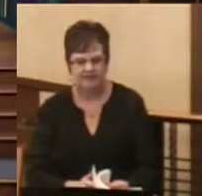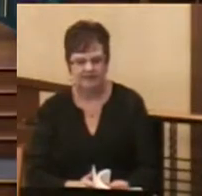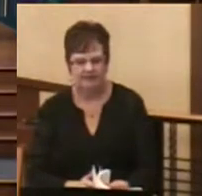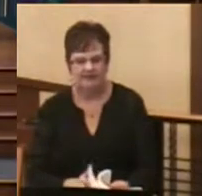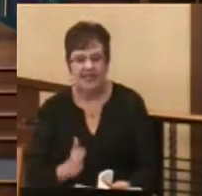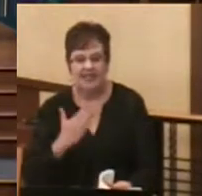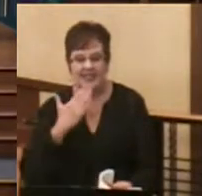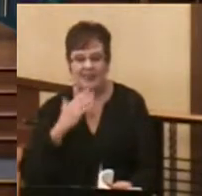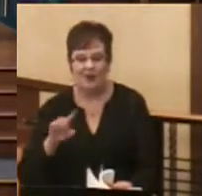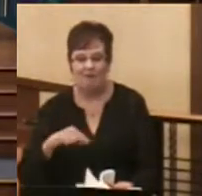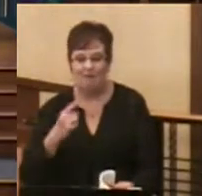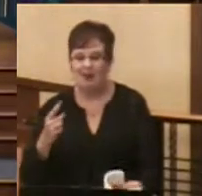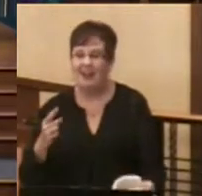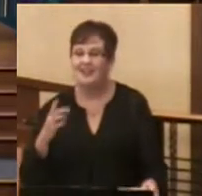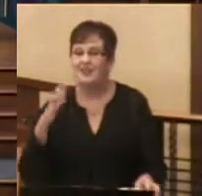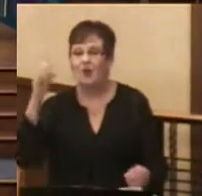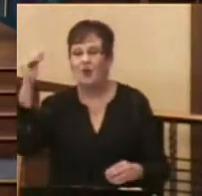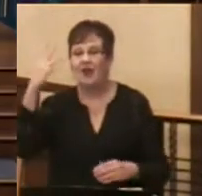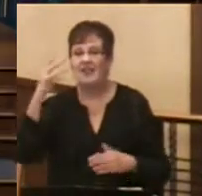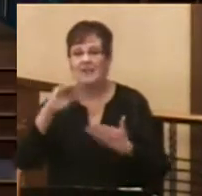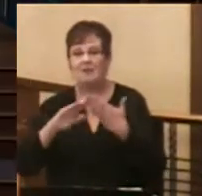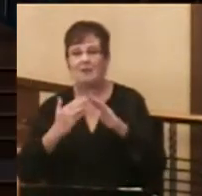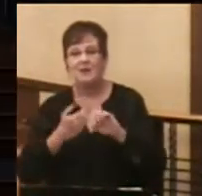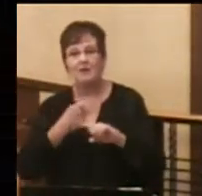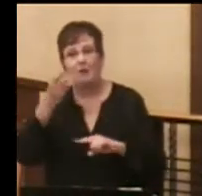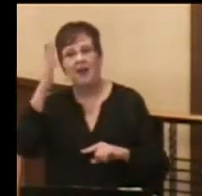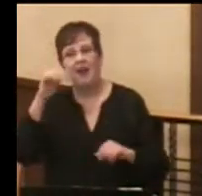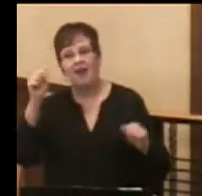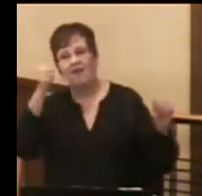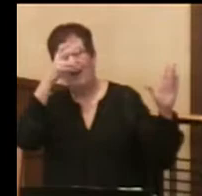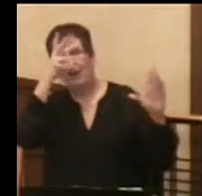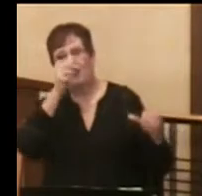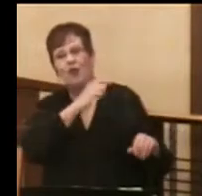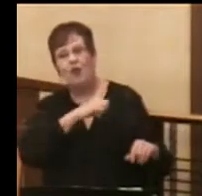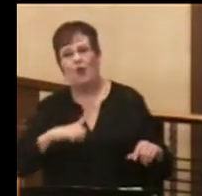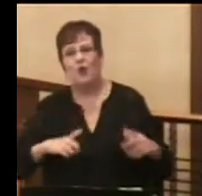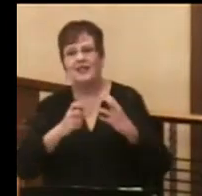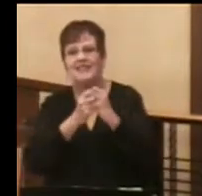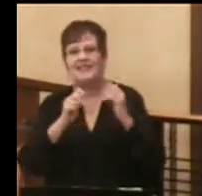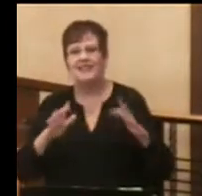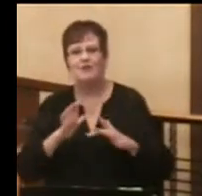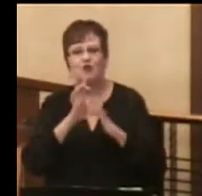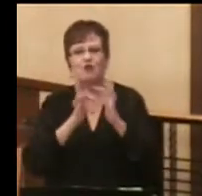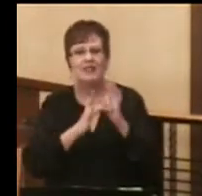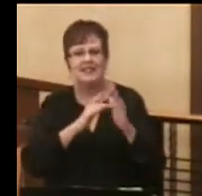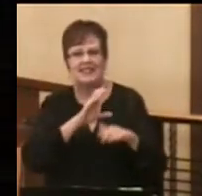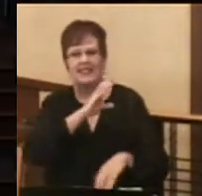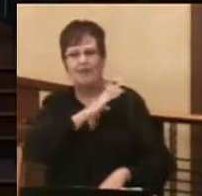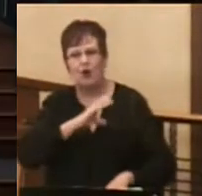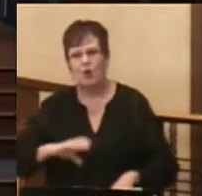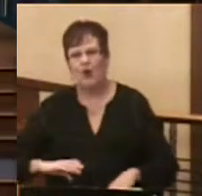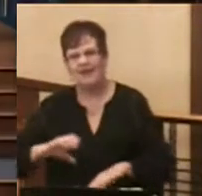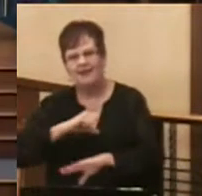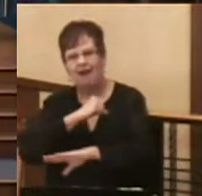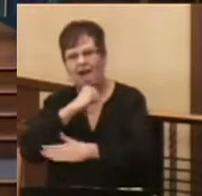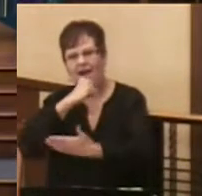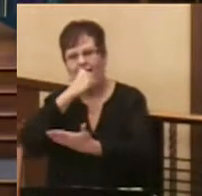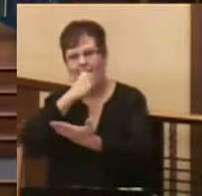Dear friends in Christ, grace to you and peace from God our Father and our Lord and Savior Jesus the Christ. Amen.